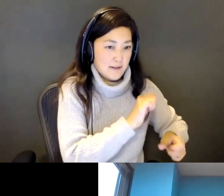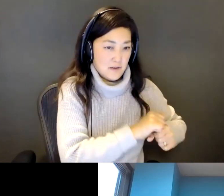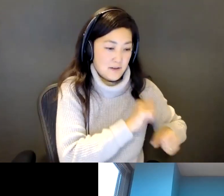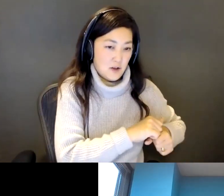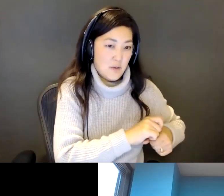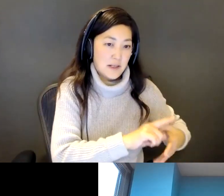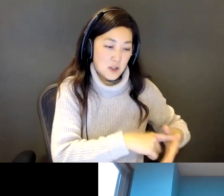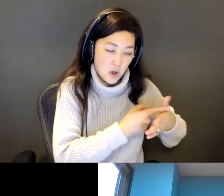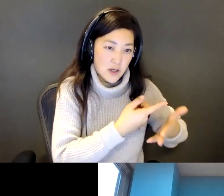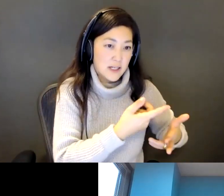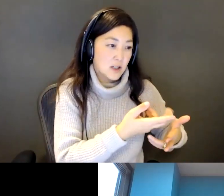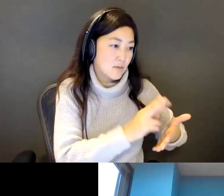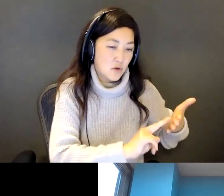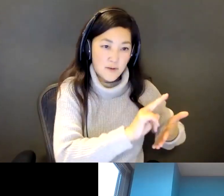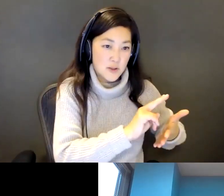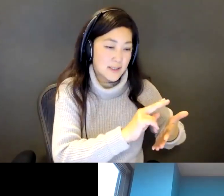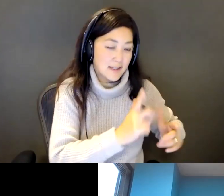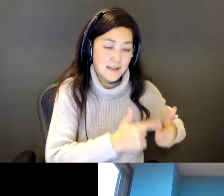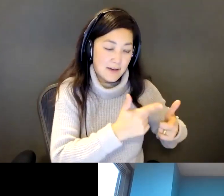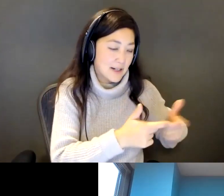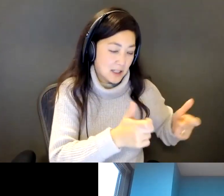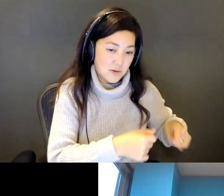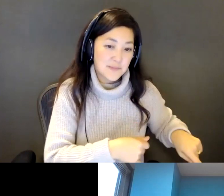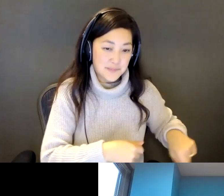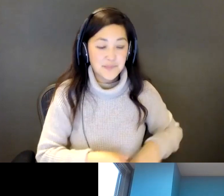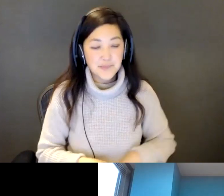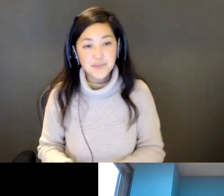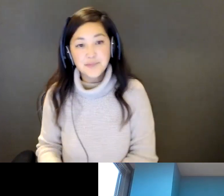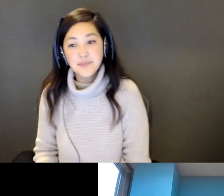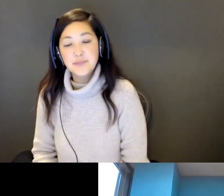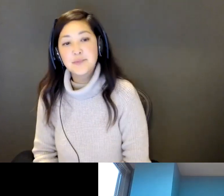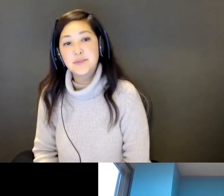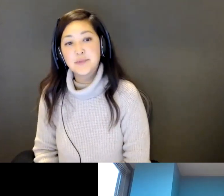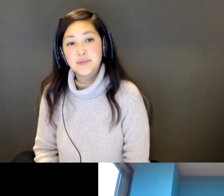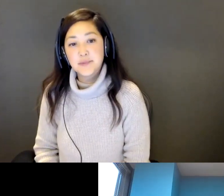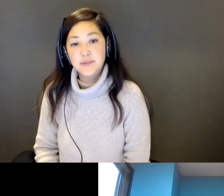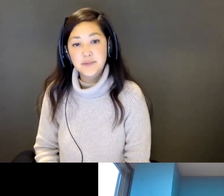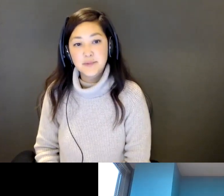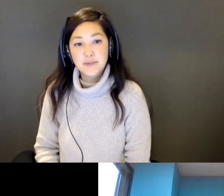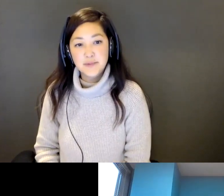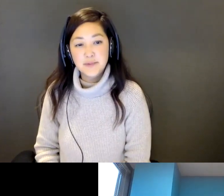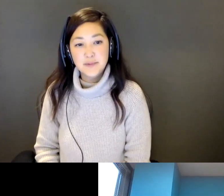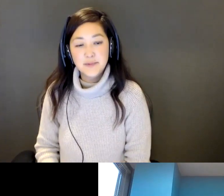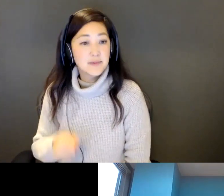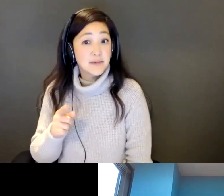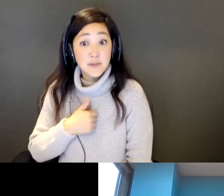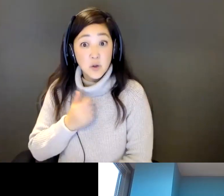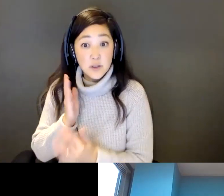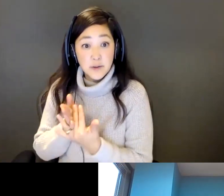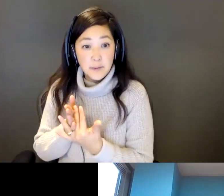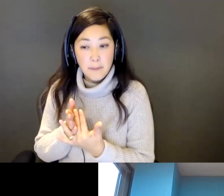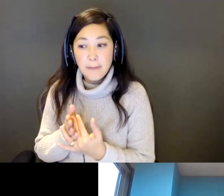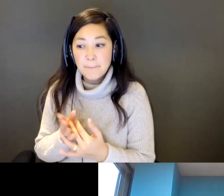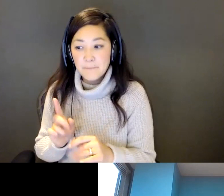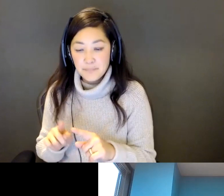session that might be with a broader age range. And so sorry to interrupt, Mary Kate, I'm just